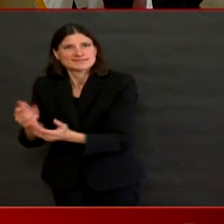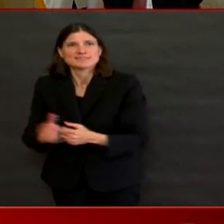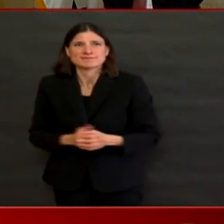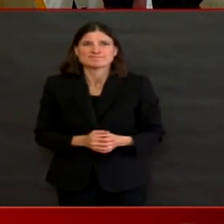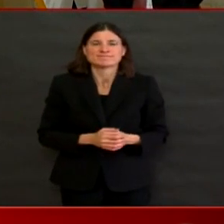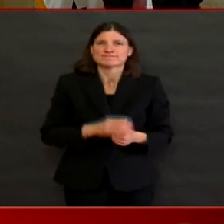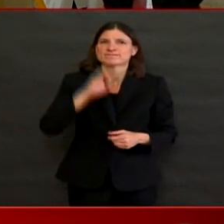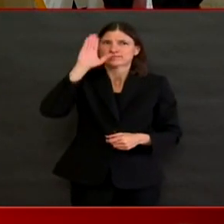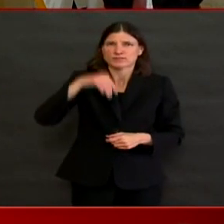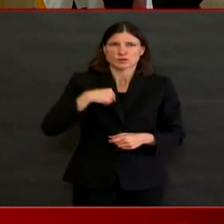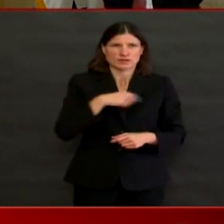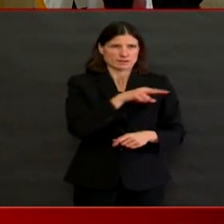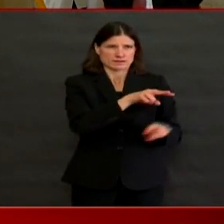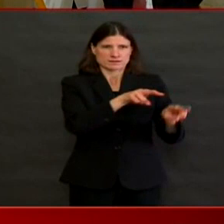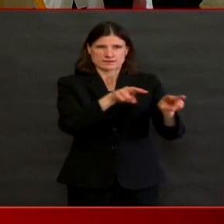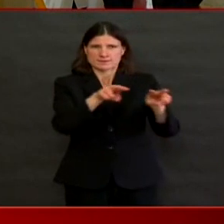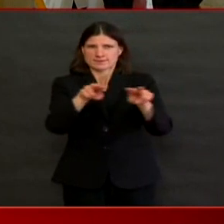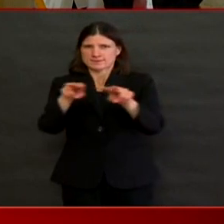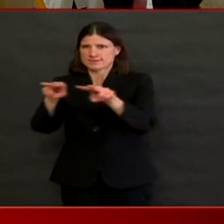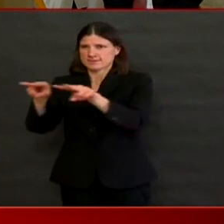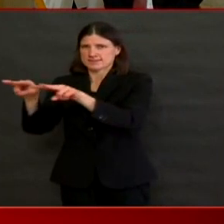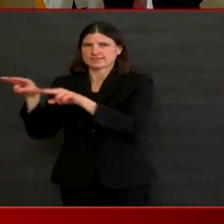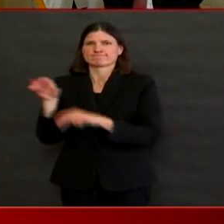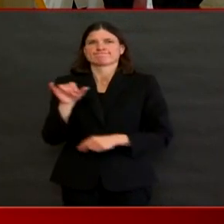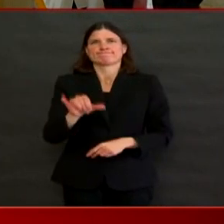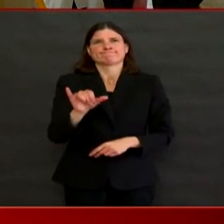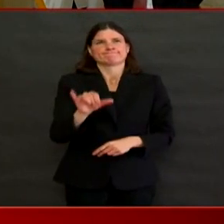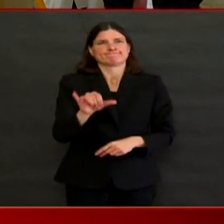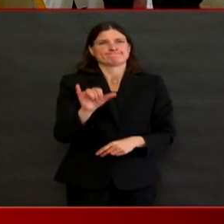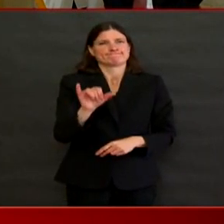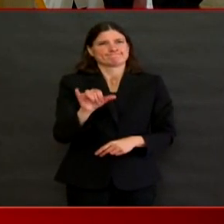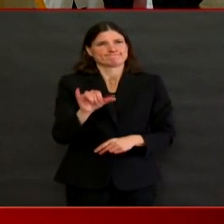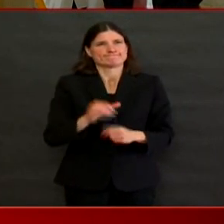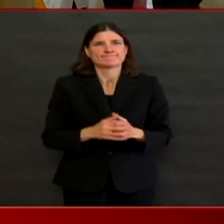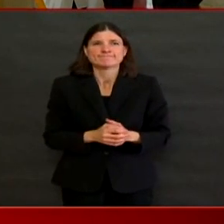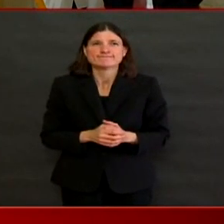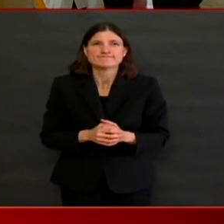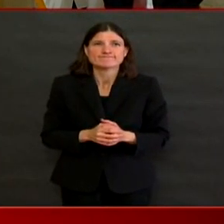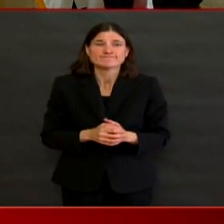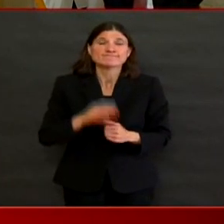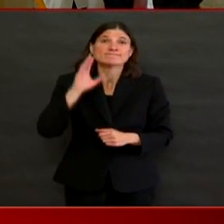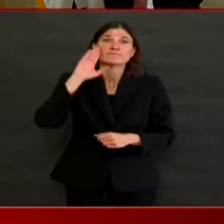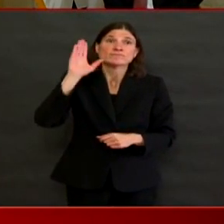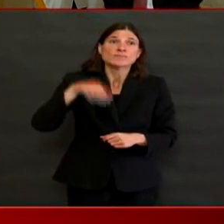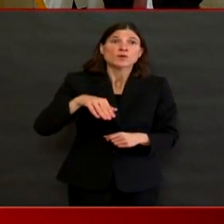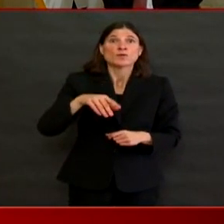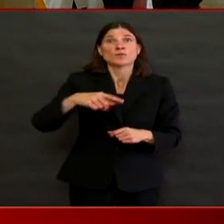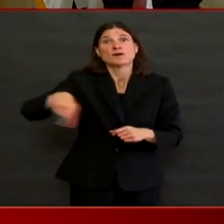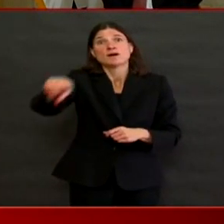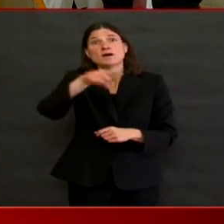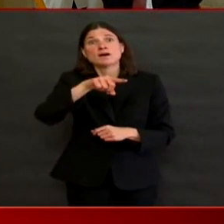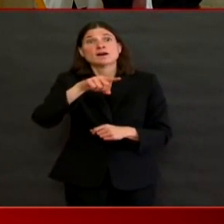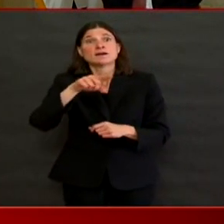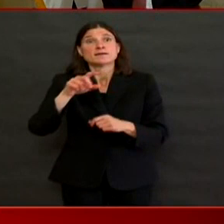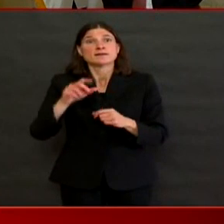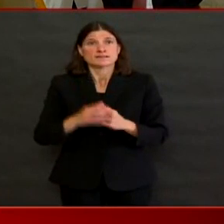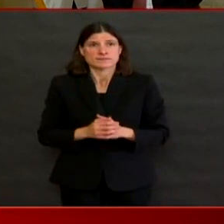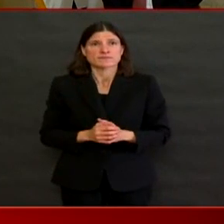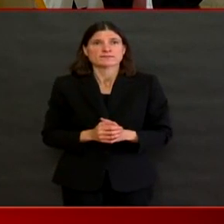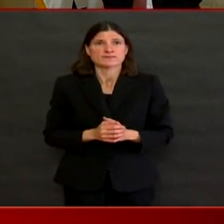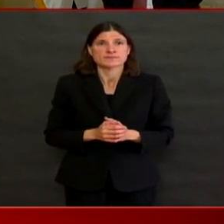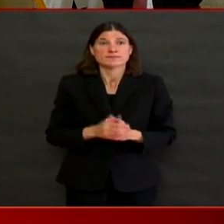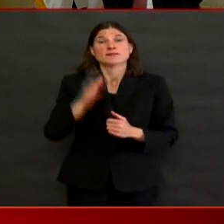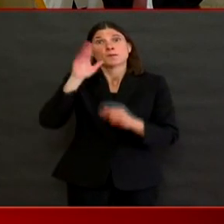who live in communities with less access to good, stable job opportunities that pay a living